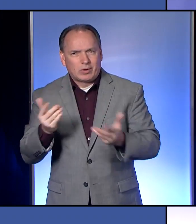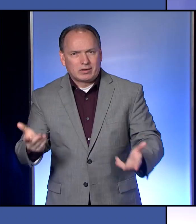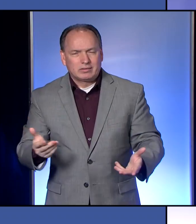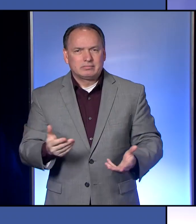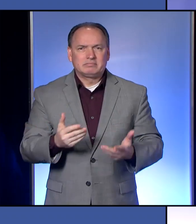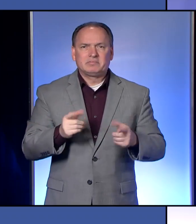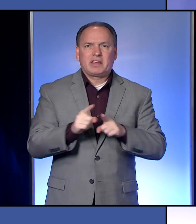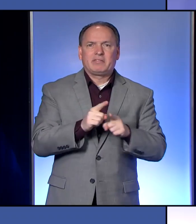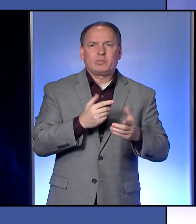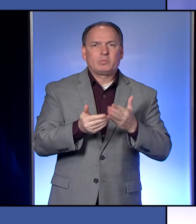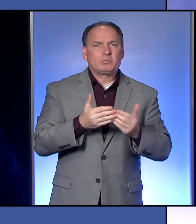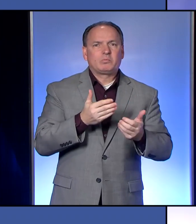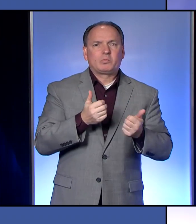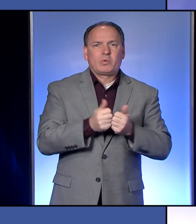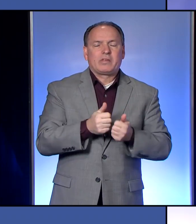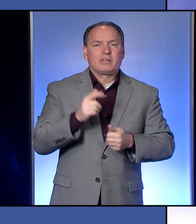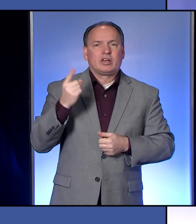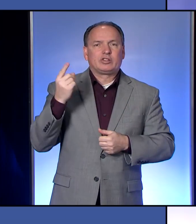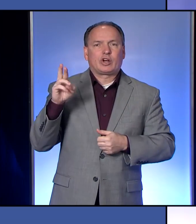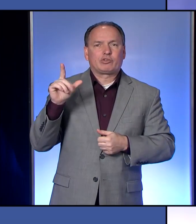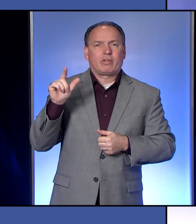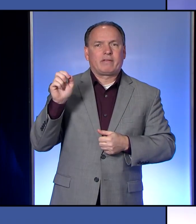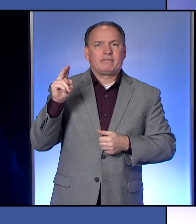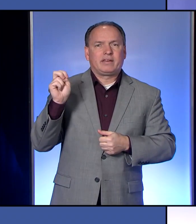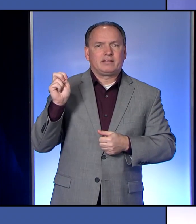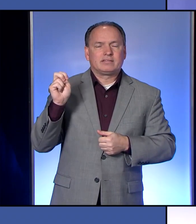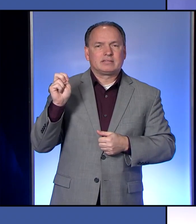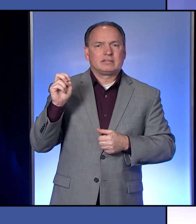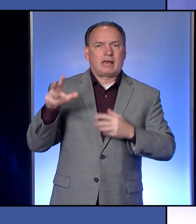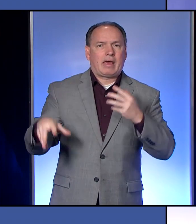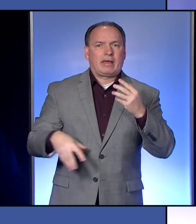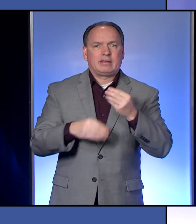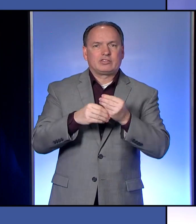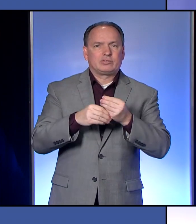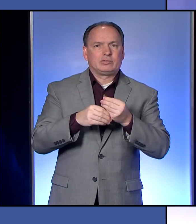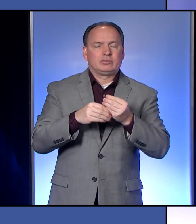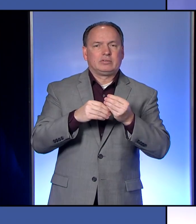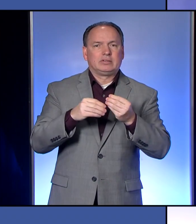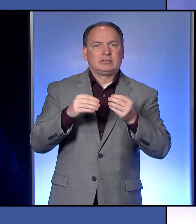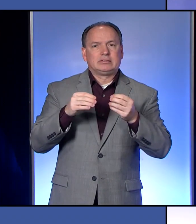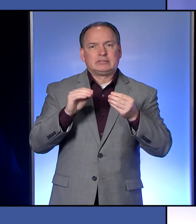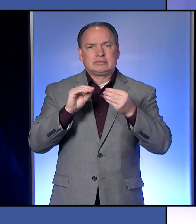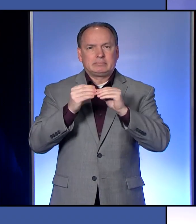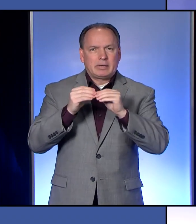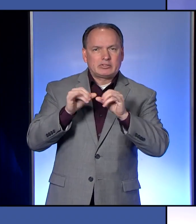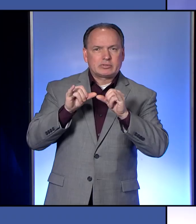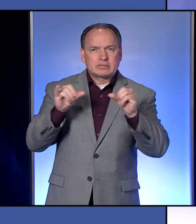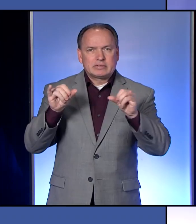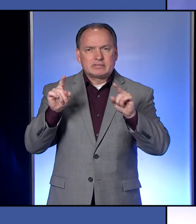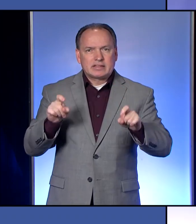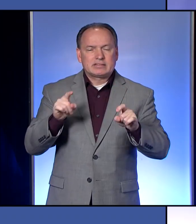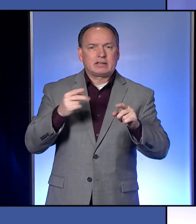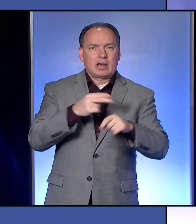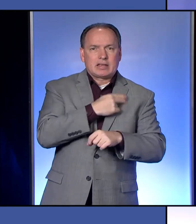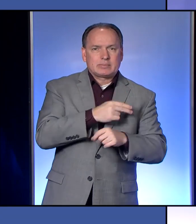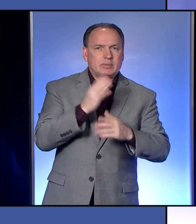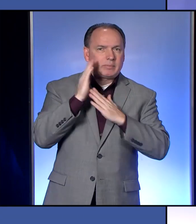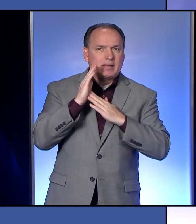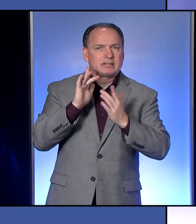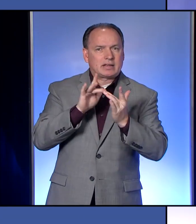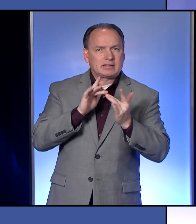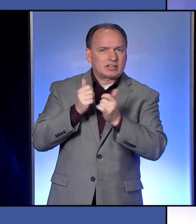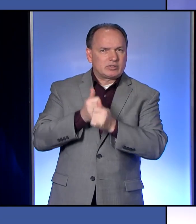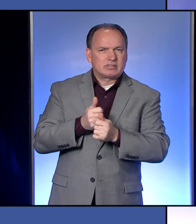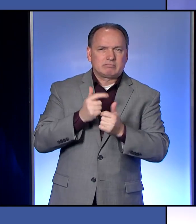Dr. Levine's additional metrics of testing and hospital beds and contract tracing, and